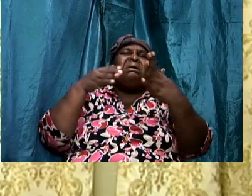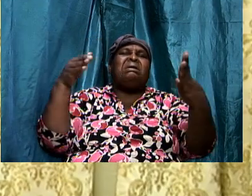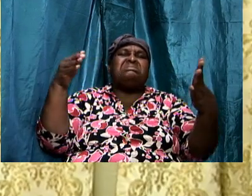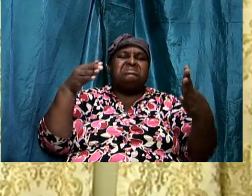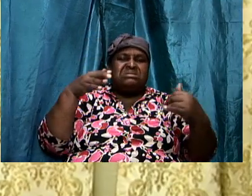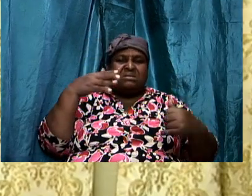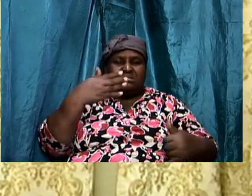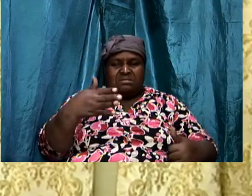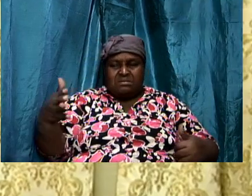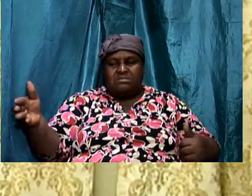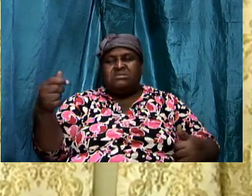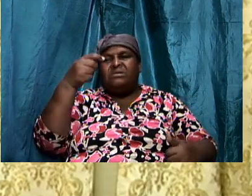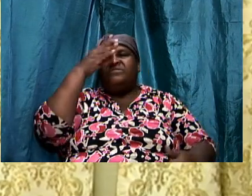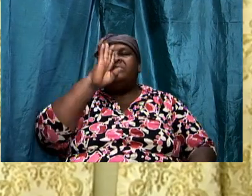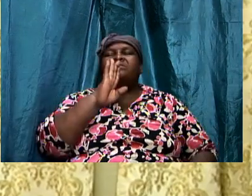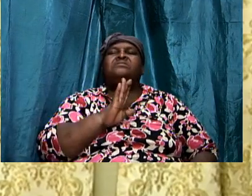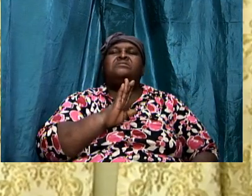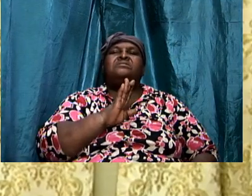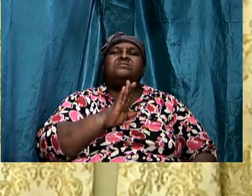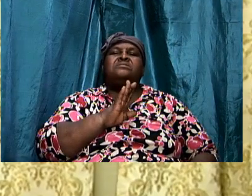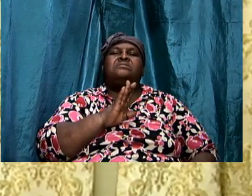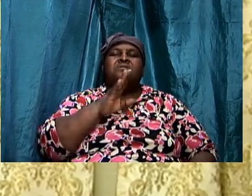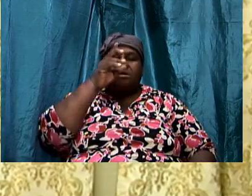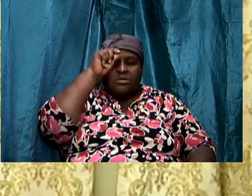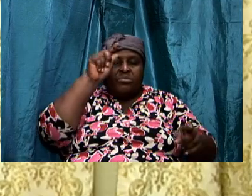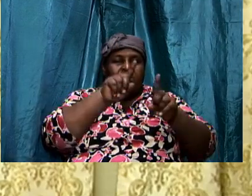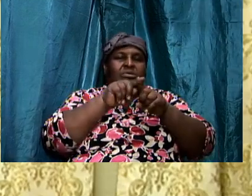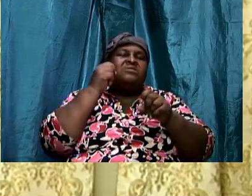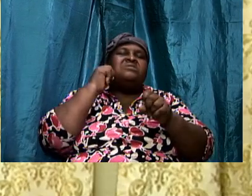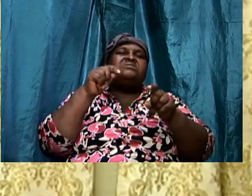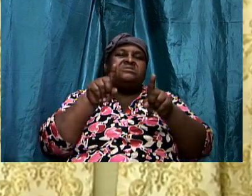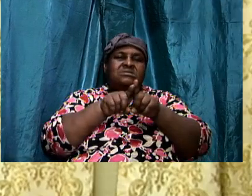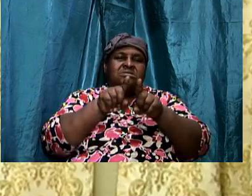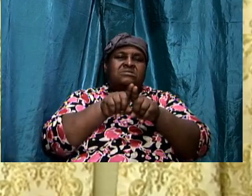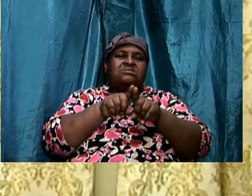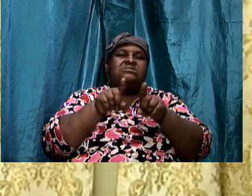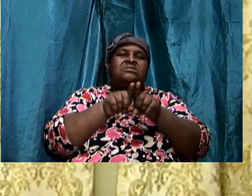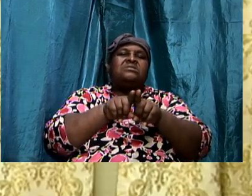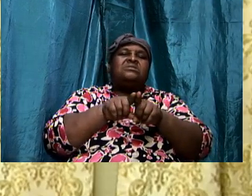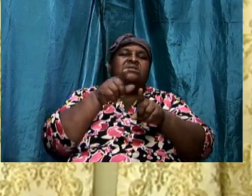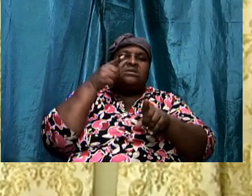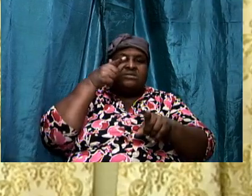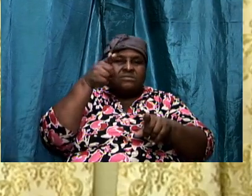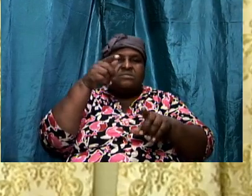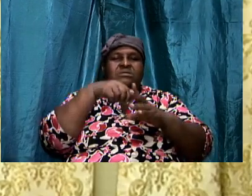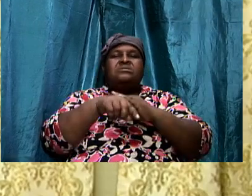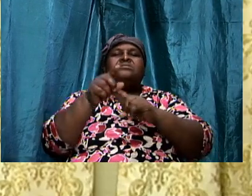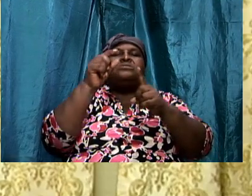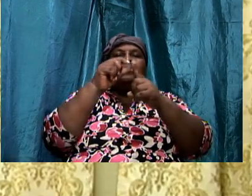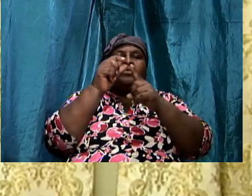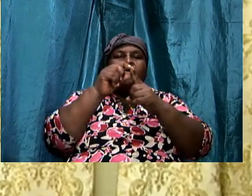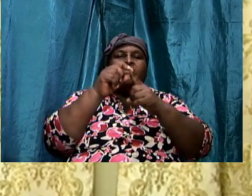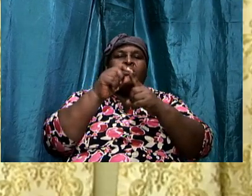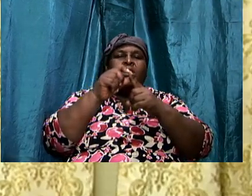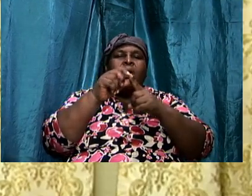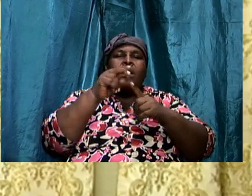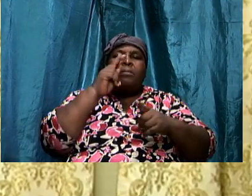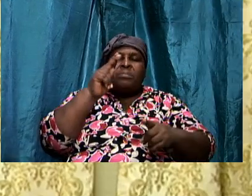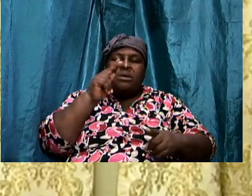back down. And so brothers and sisters. As we look into the word. Be vigilant.